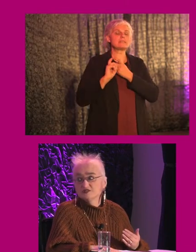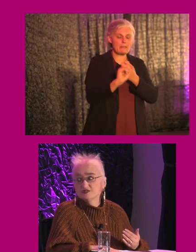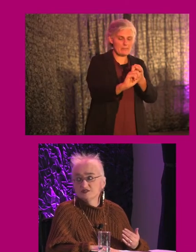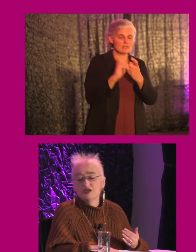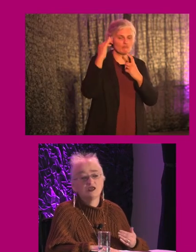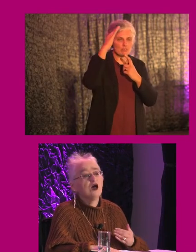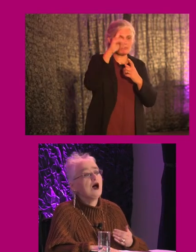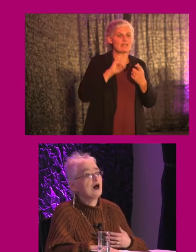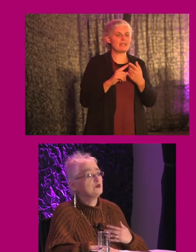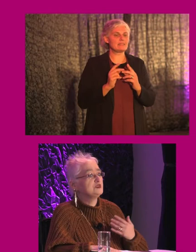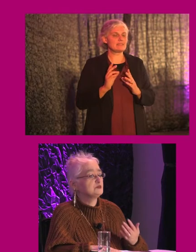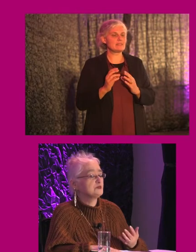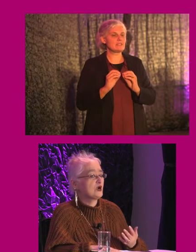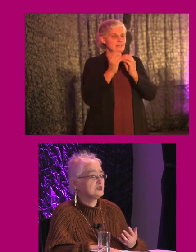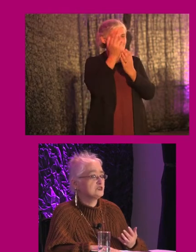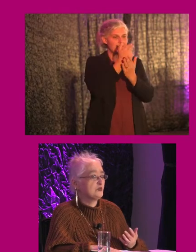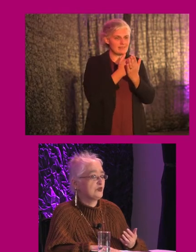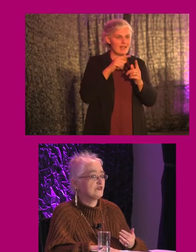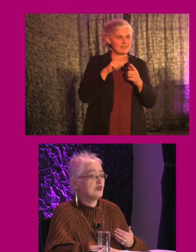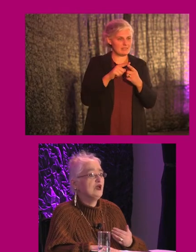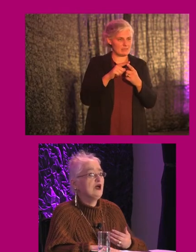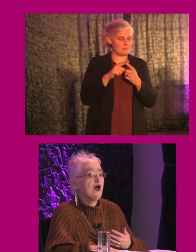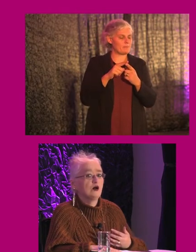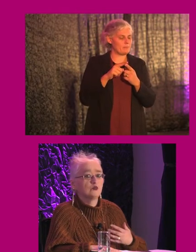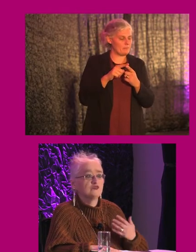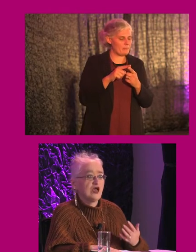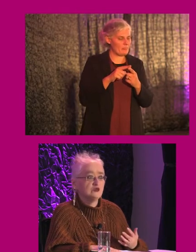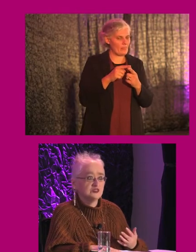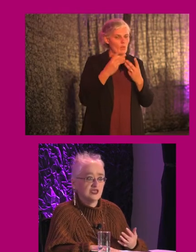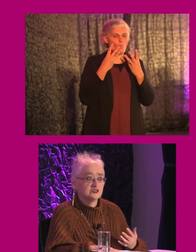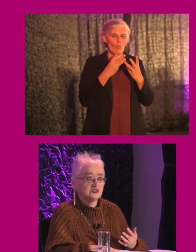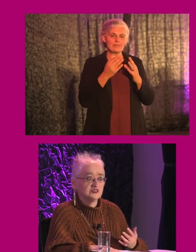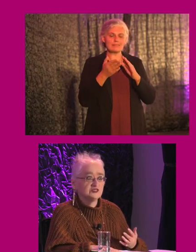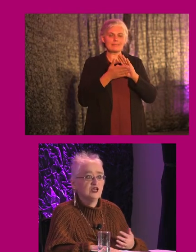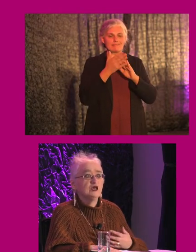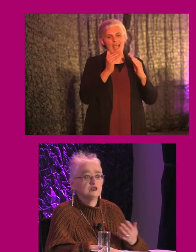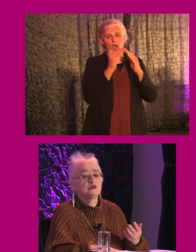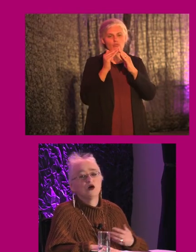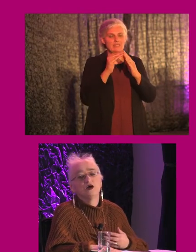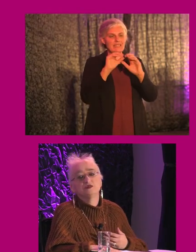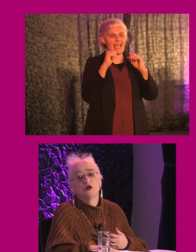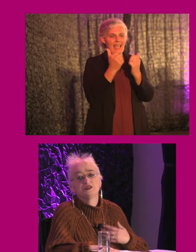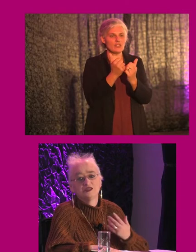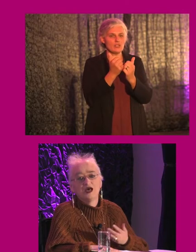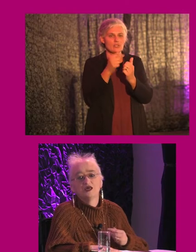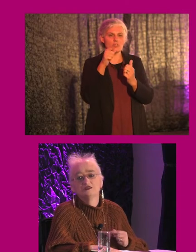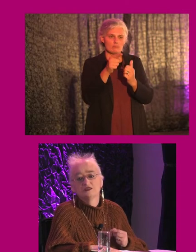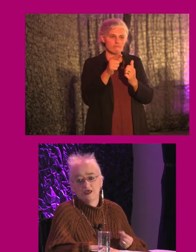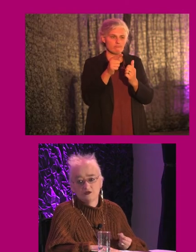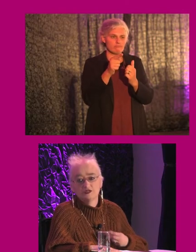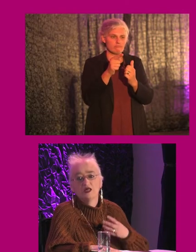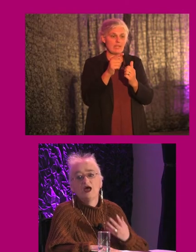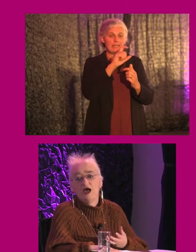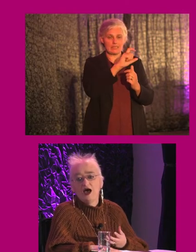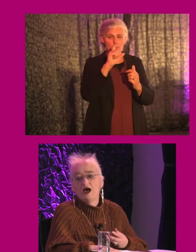universal design and it was in partnership with one of the housing agencies, the housing bodies and the